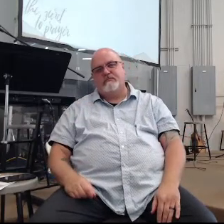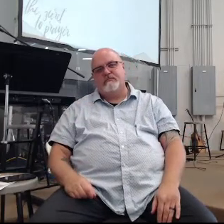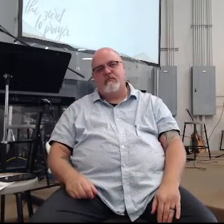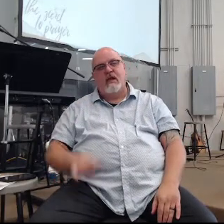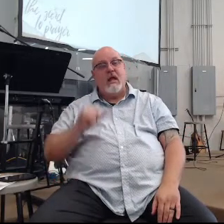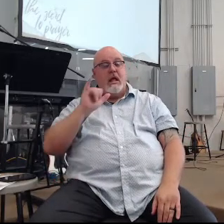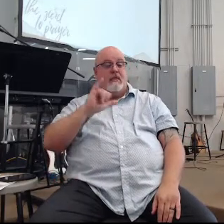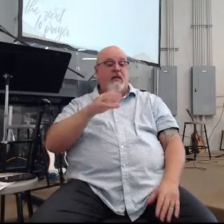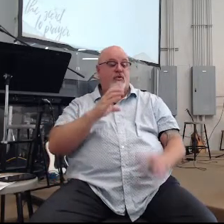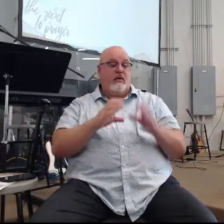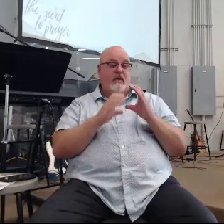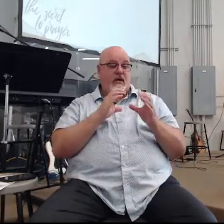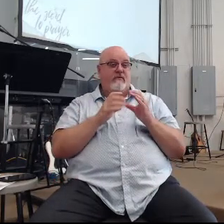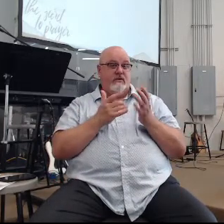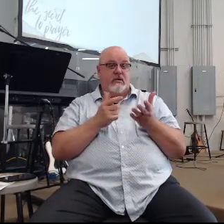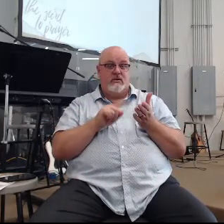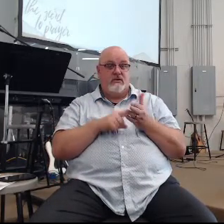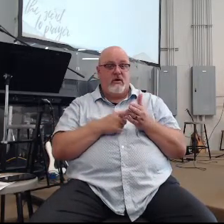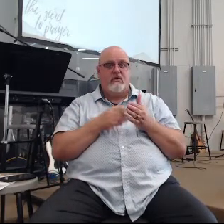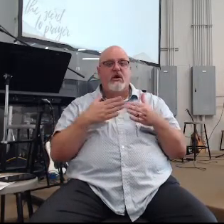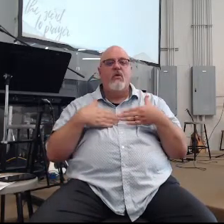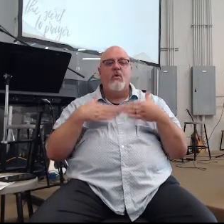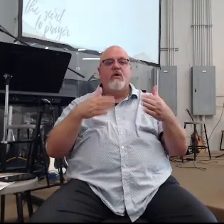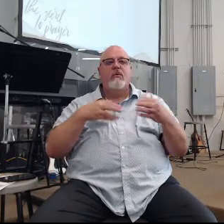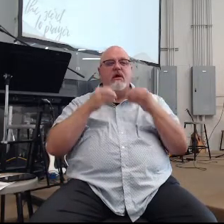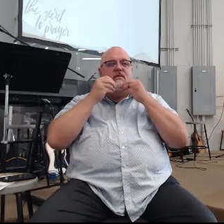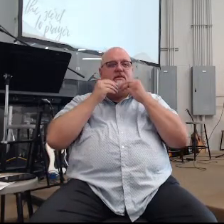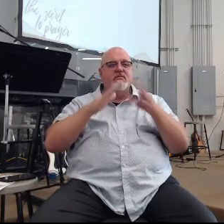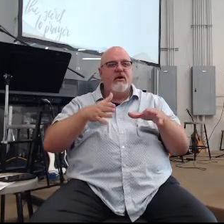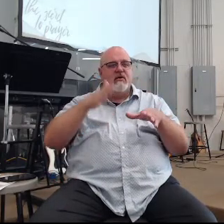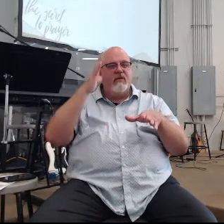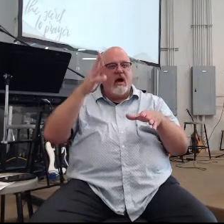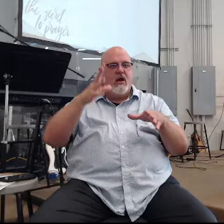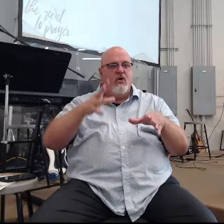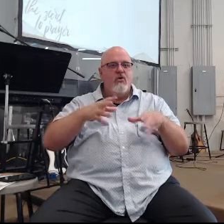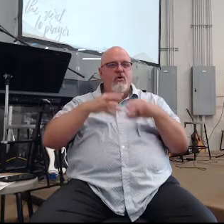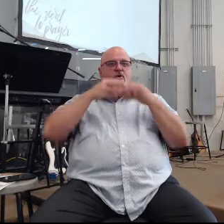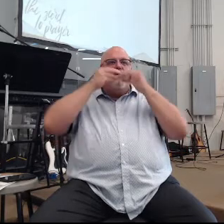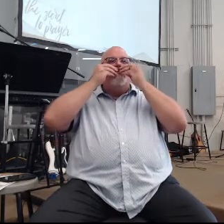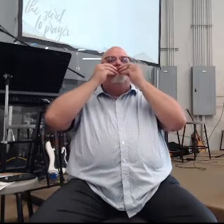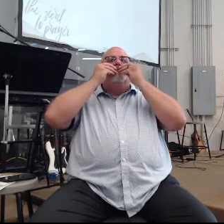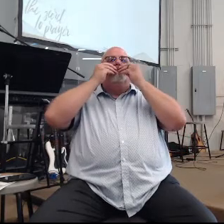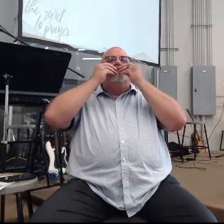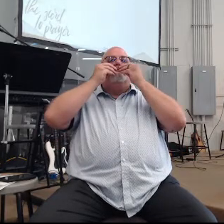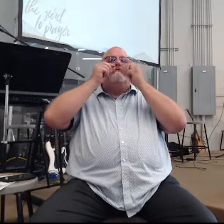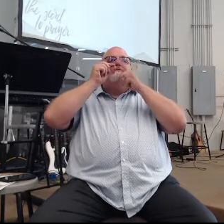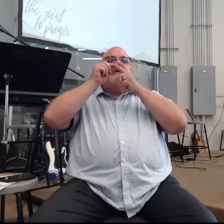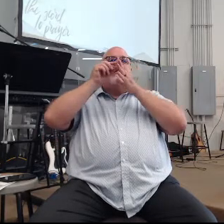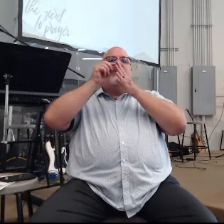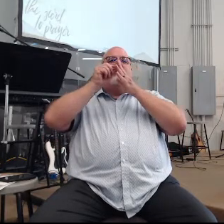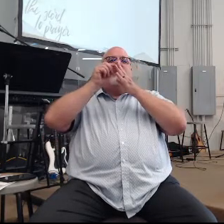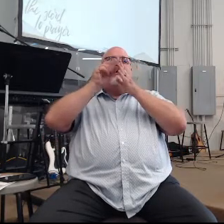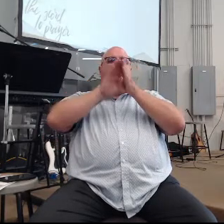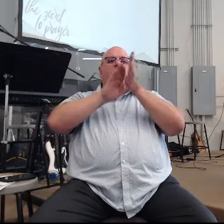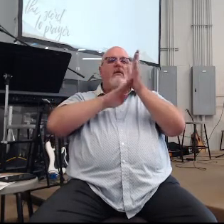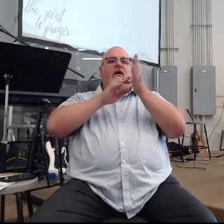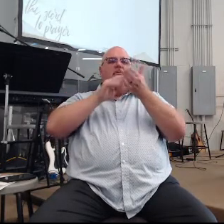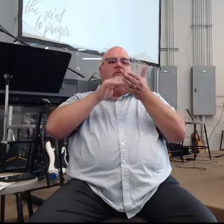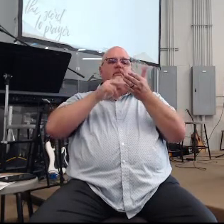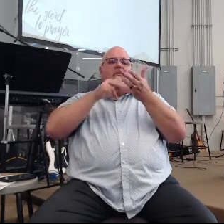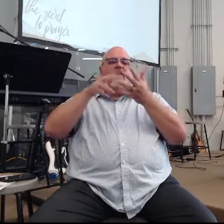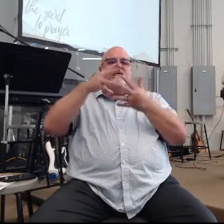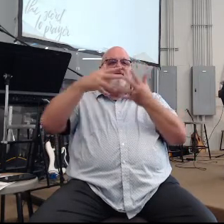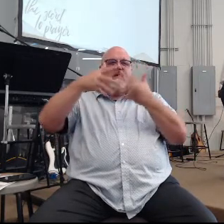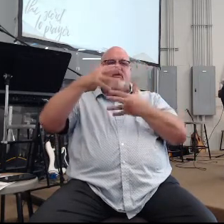that's where the, we're breathing the spirit of God in, we're breathing him in as we're in the word, as we're in fellowship, as we're